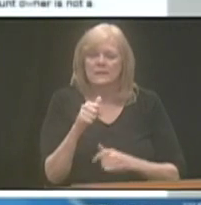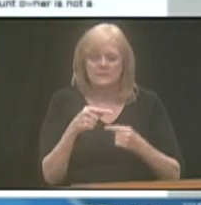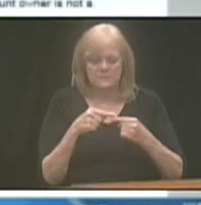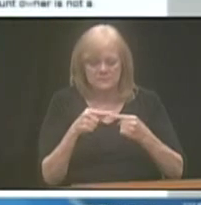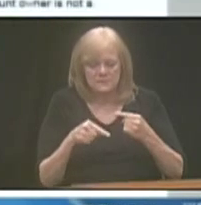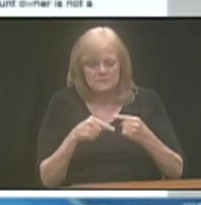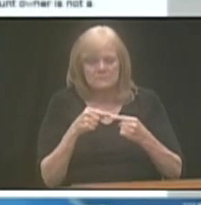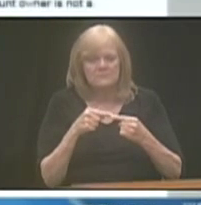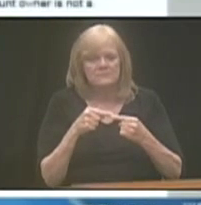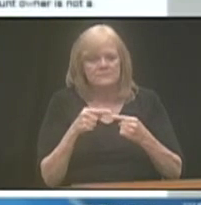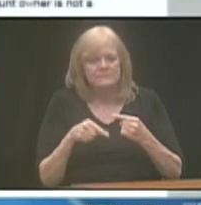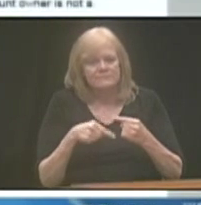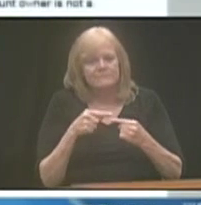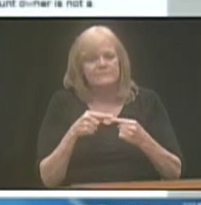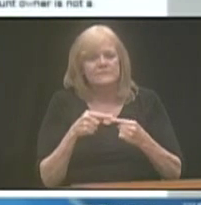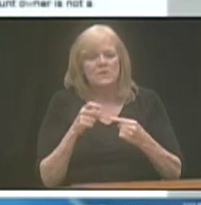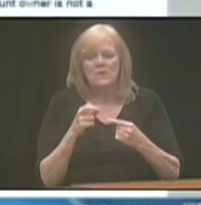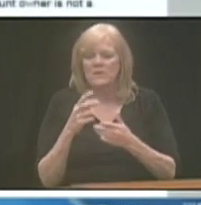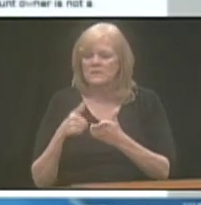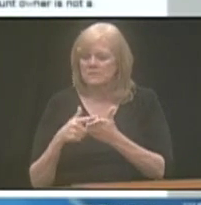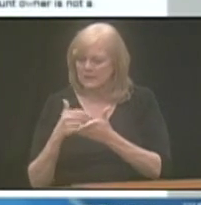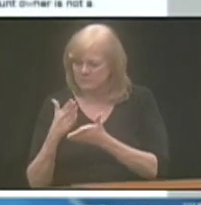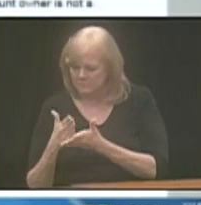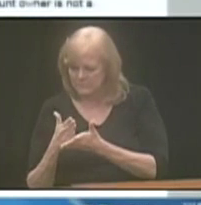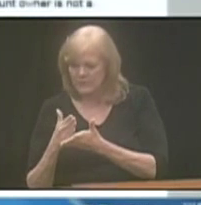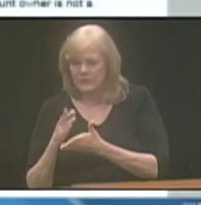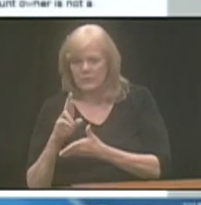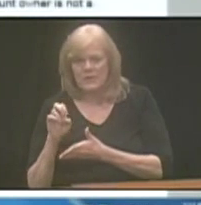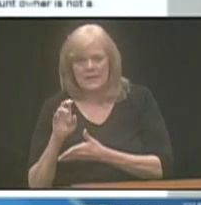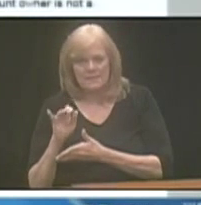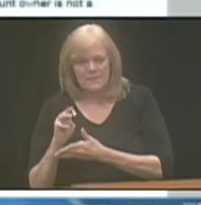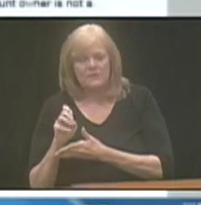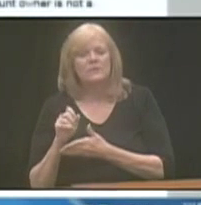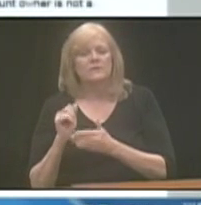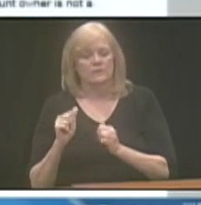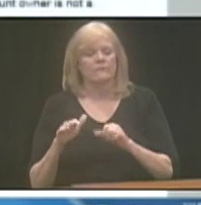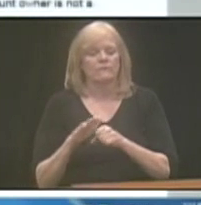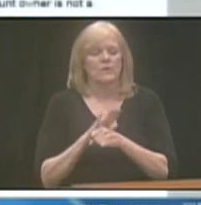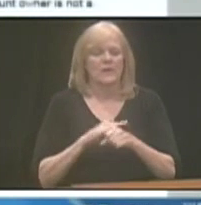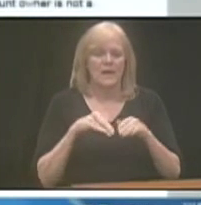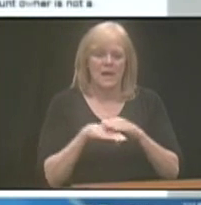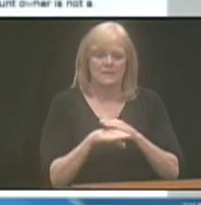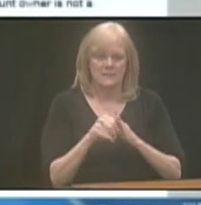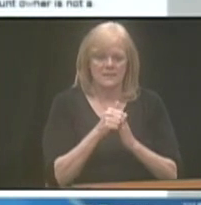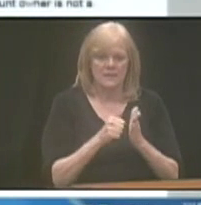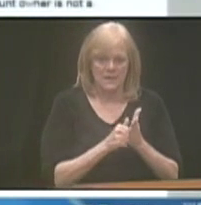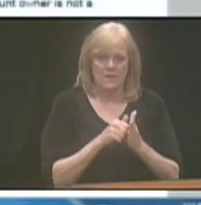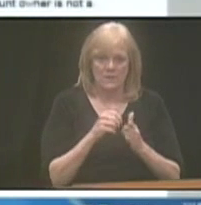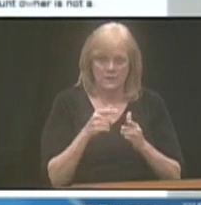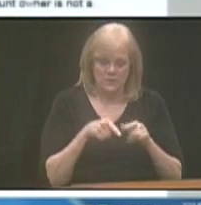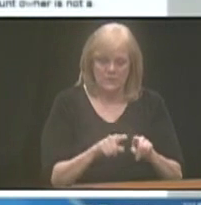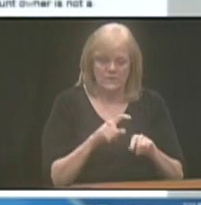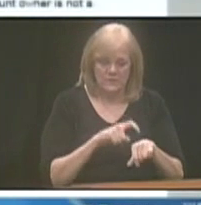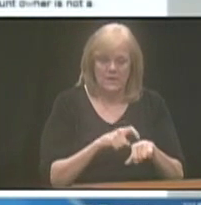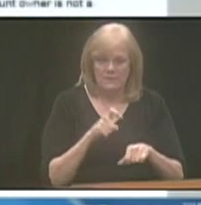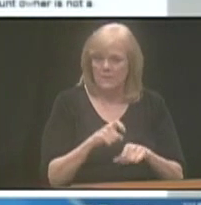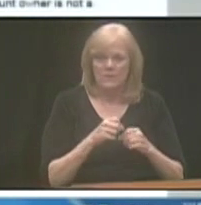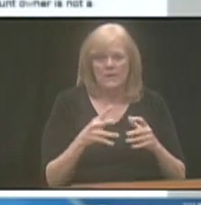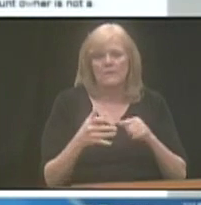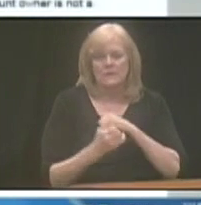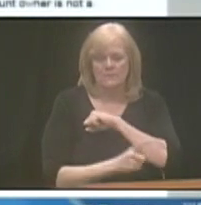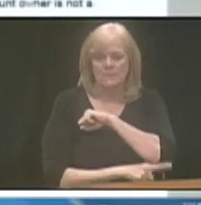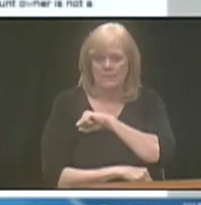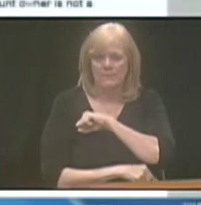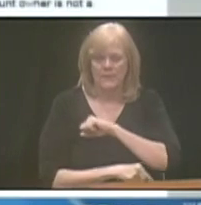nature or periods of remission, still allowing them to fully access the accounts during the periods they need it without any penalty.